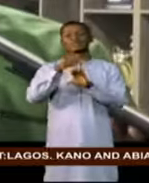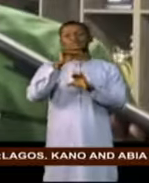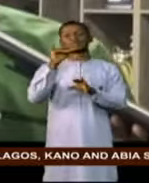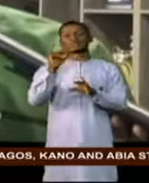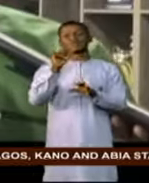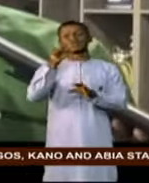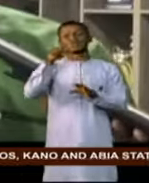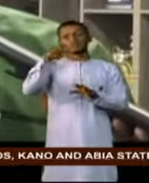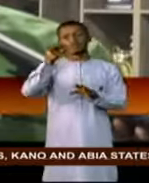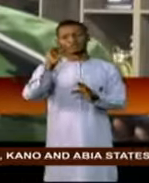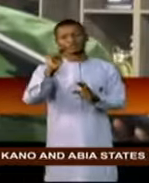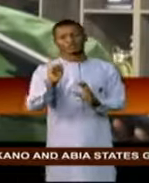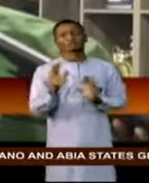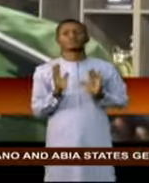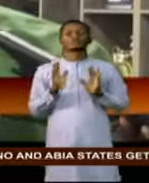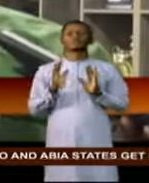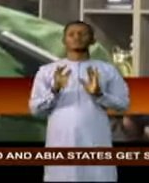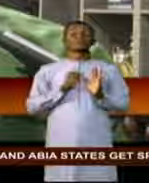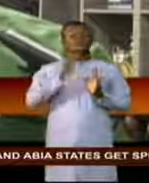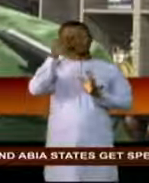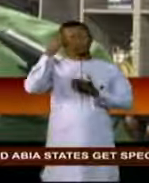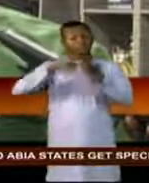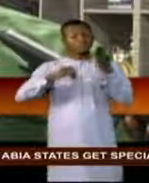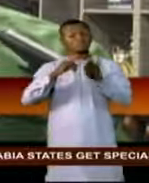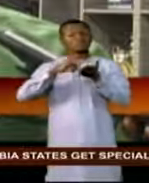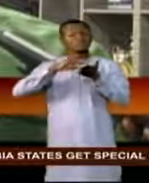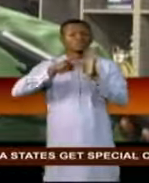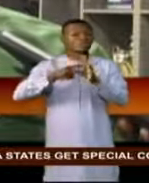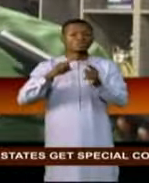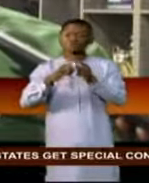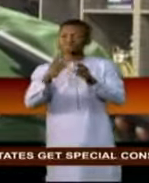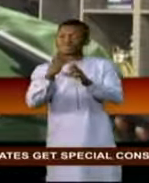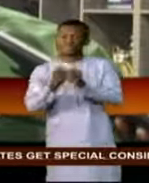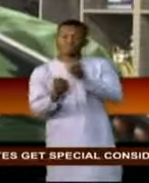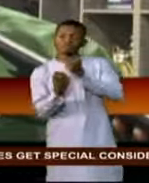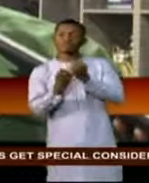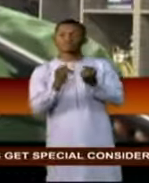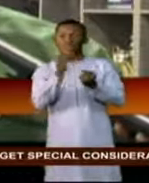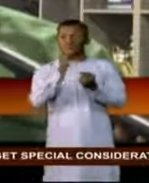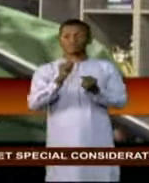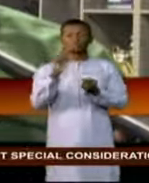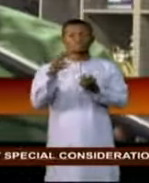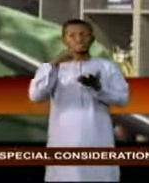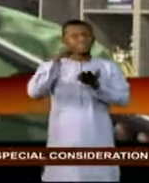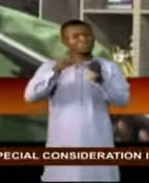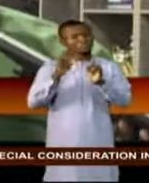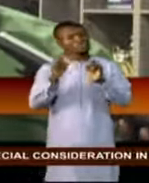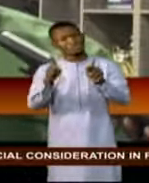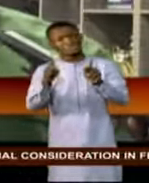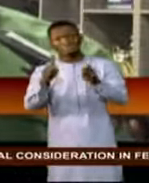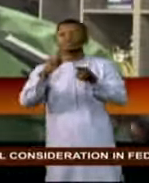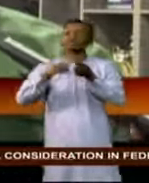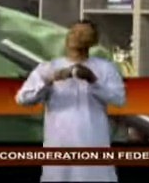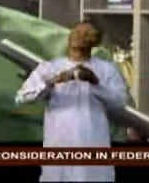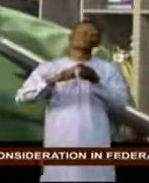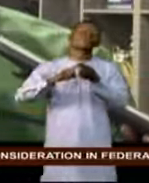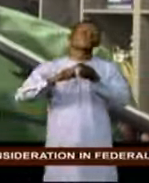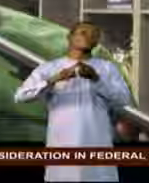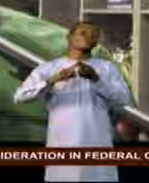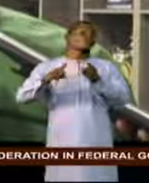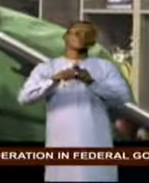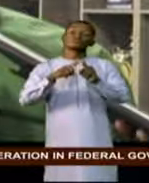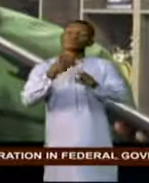I also know what it means to be supported, so I'm using this opportunity to also